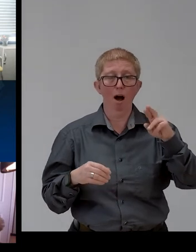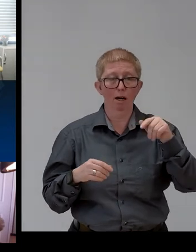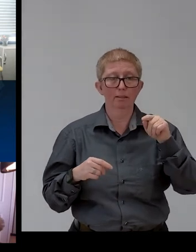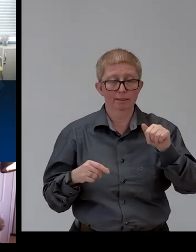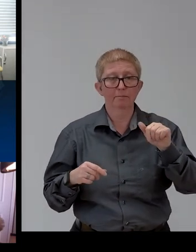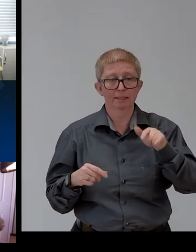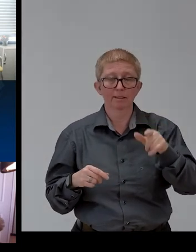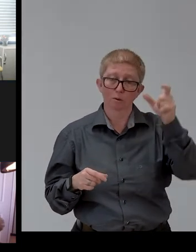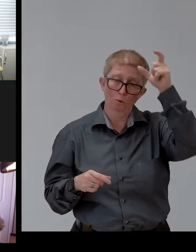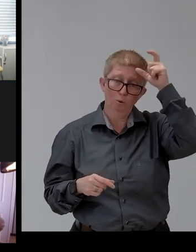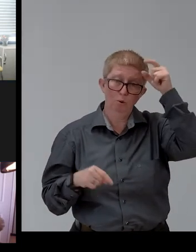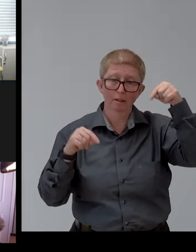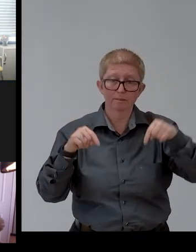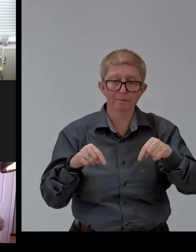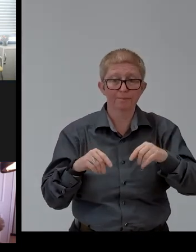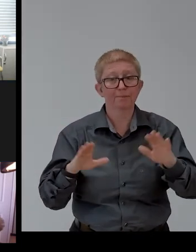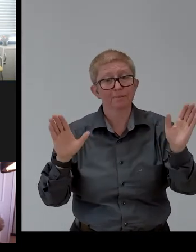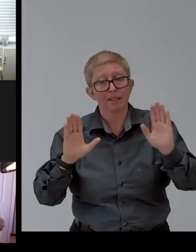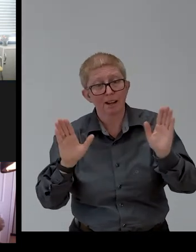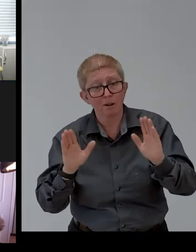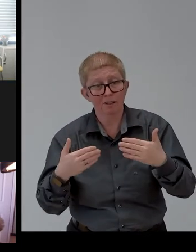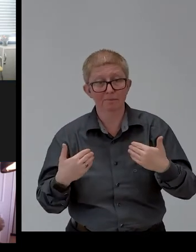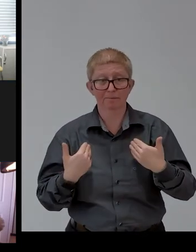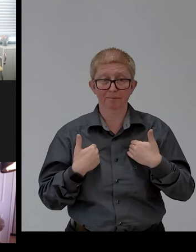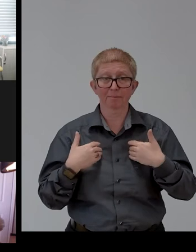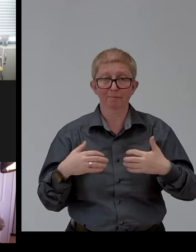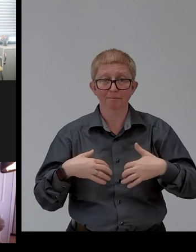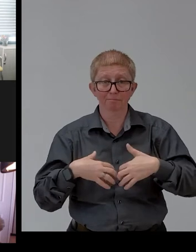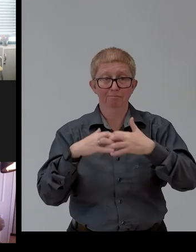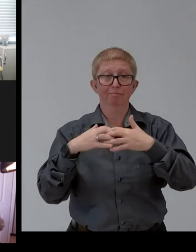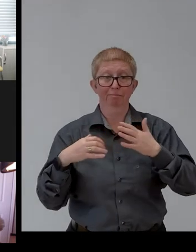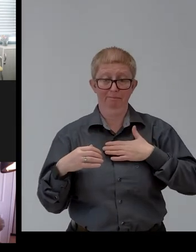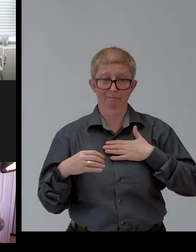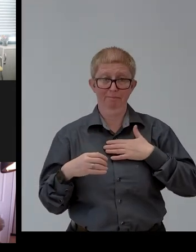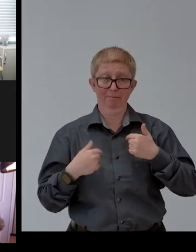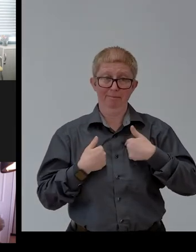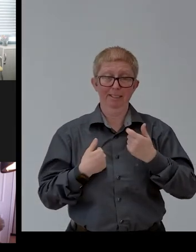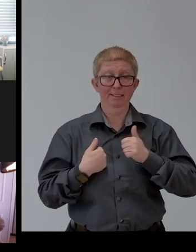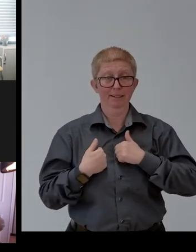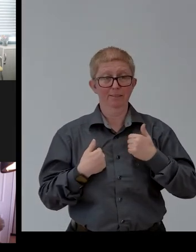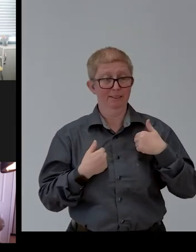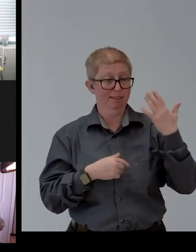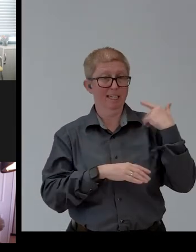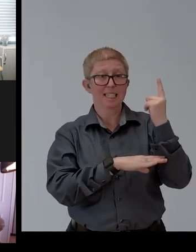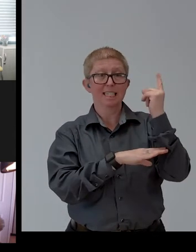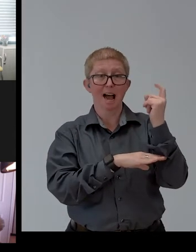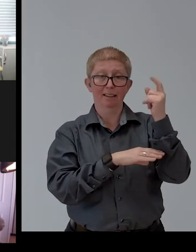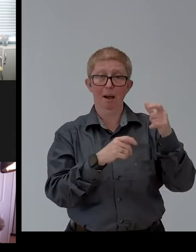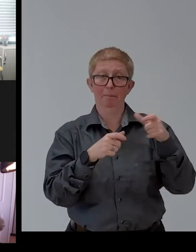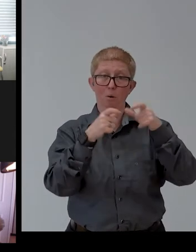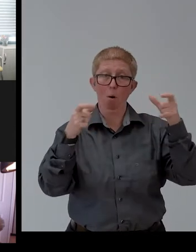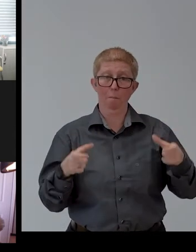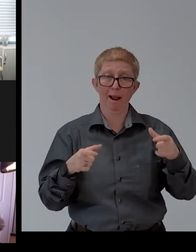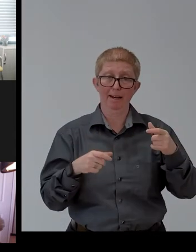Hi, I am Ersin. I am founder of POE Labs. We are a for-benefit startup and our vision is to make the mobility of the visually disabled